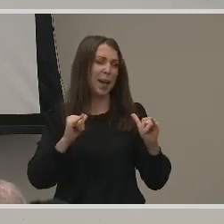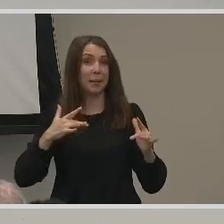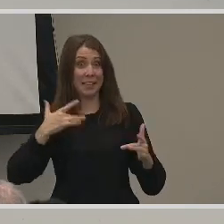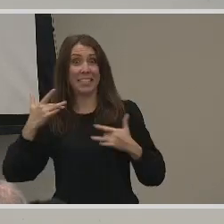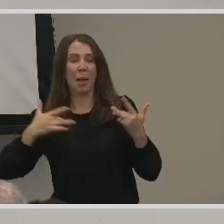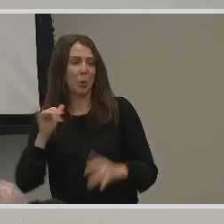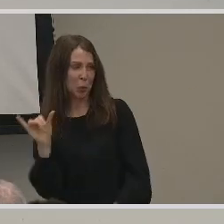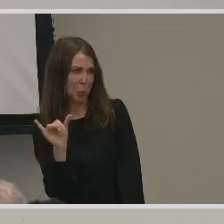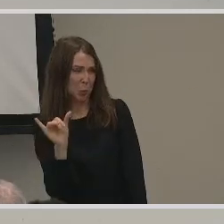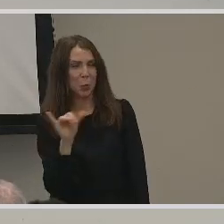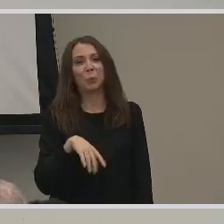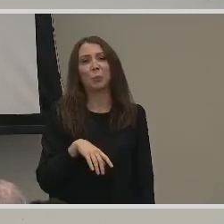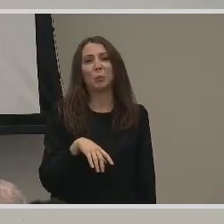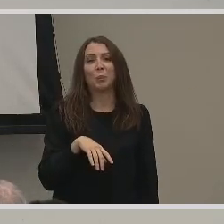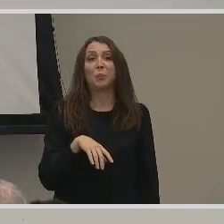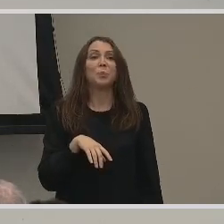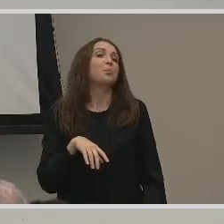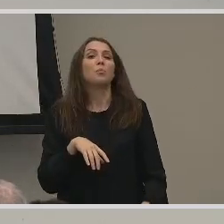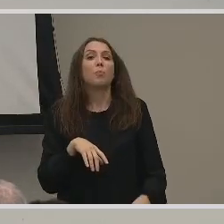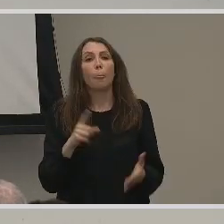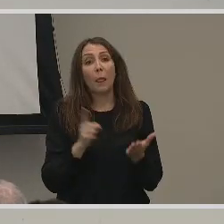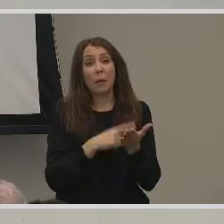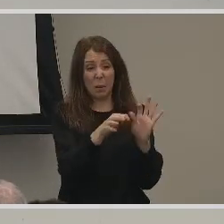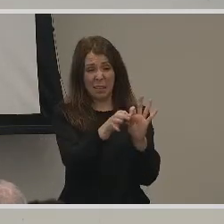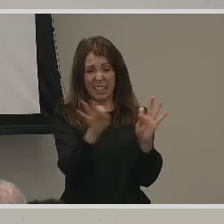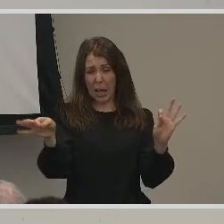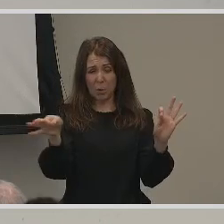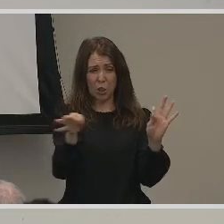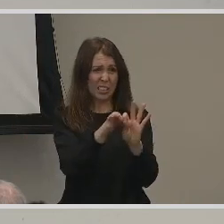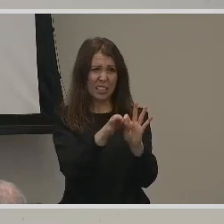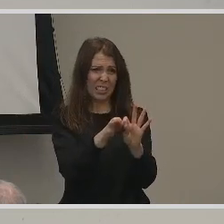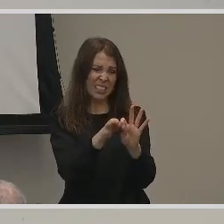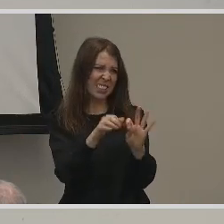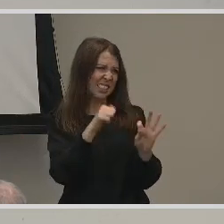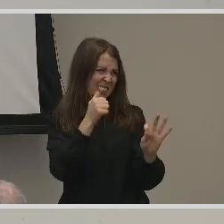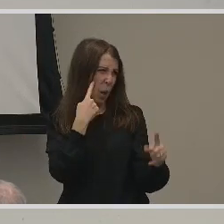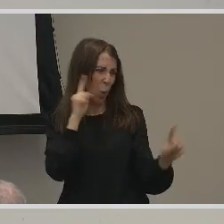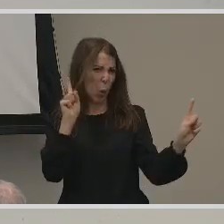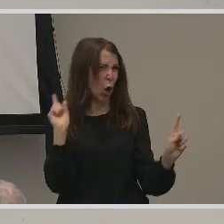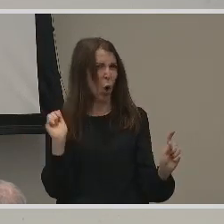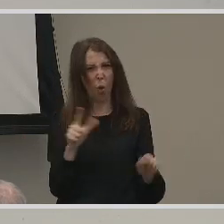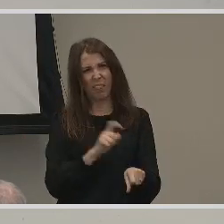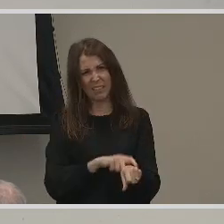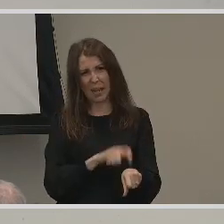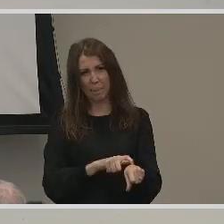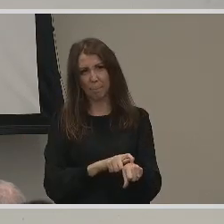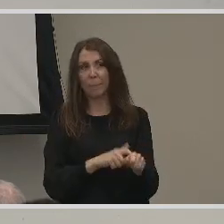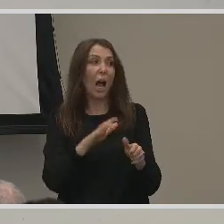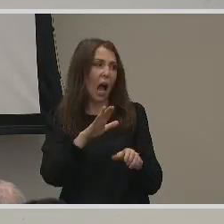We've shared our struggle with captions and how they're not necessarily accessible everywhere on campus.